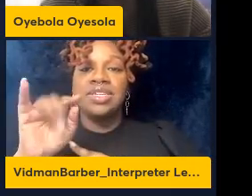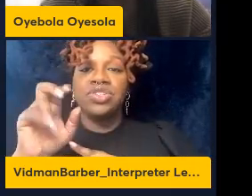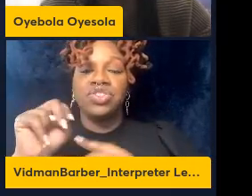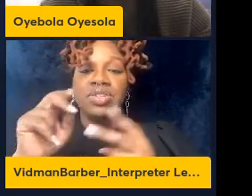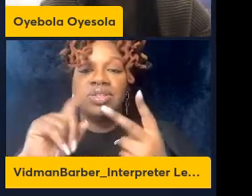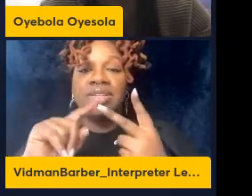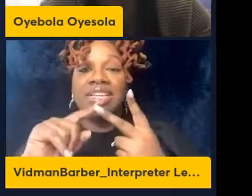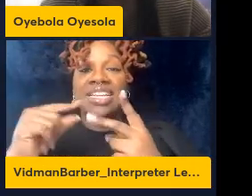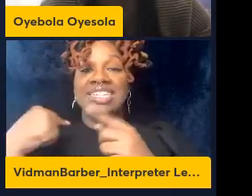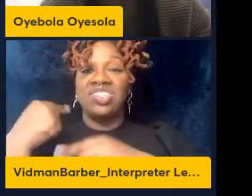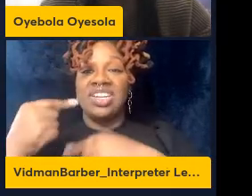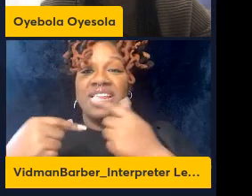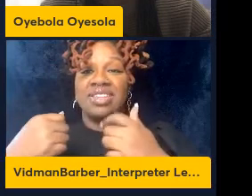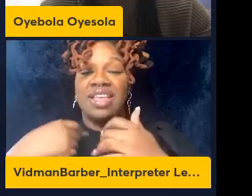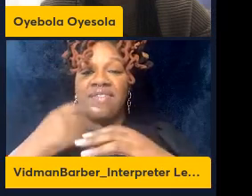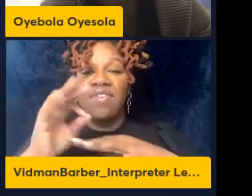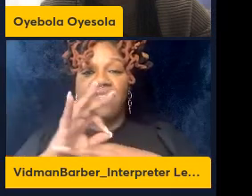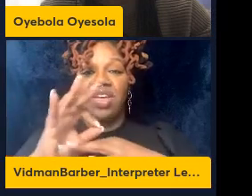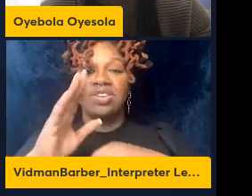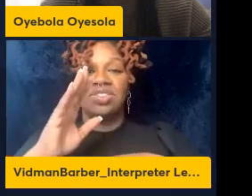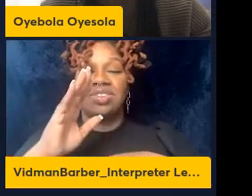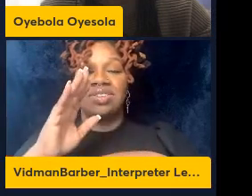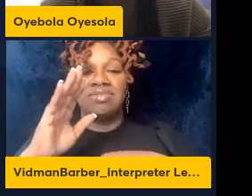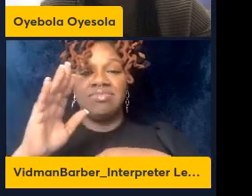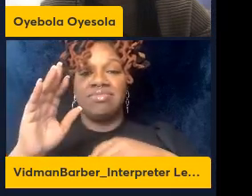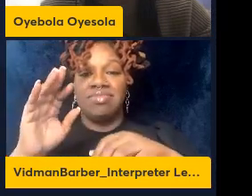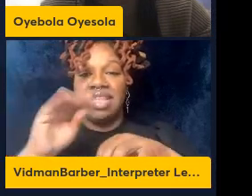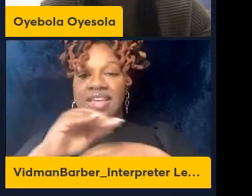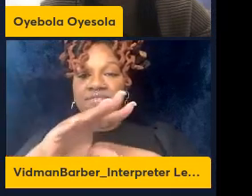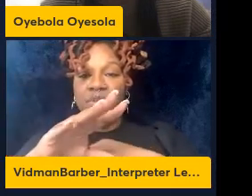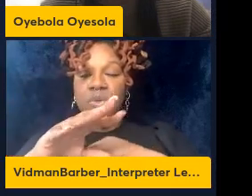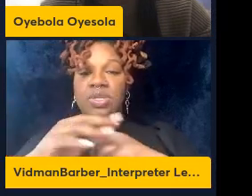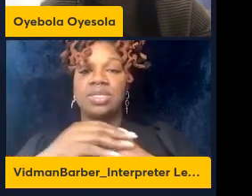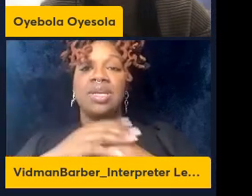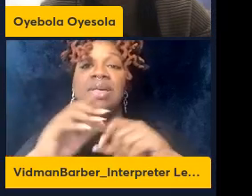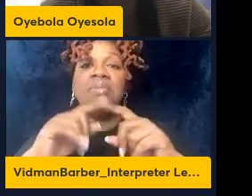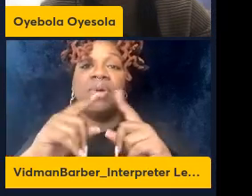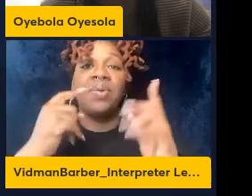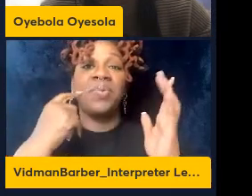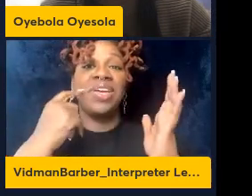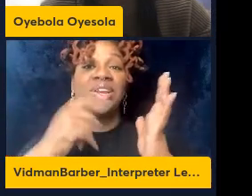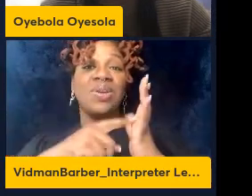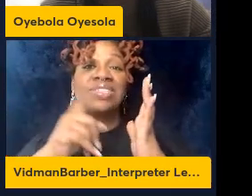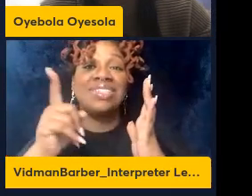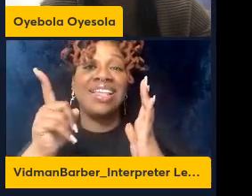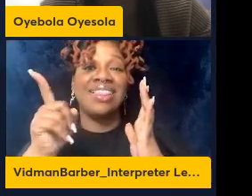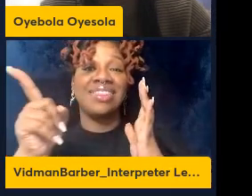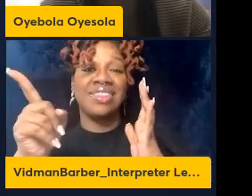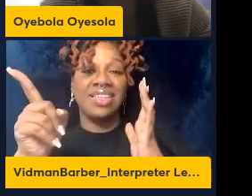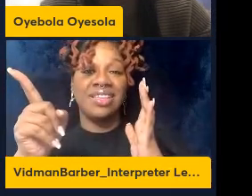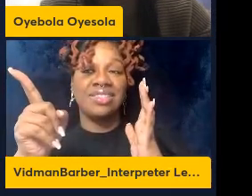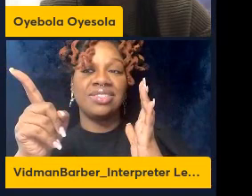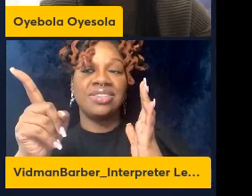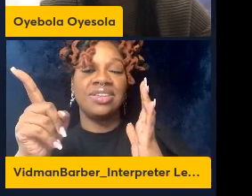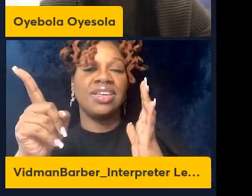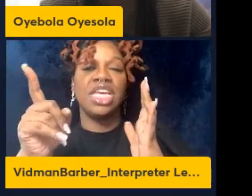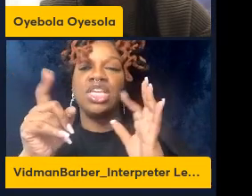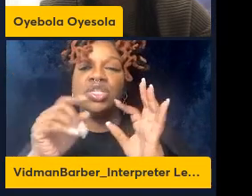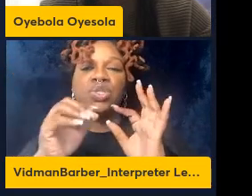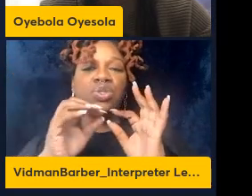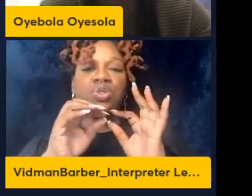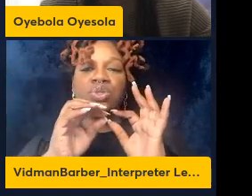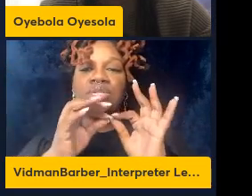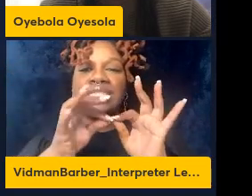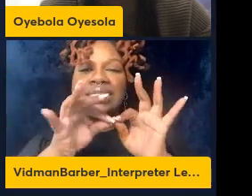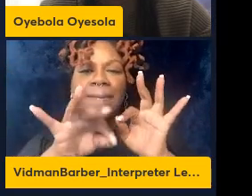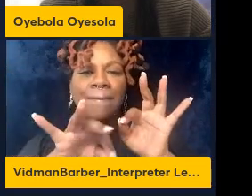what we're seeing is that this model might be simple too simple but really